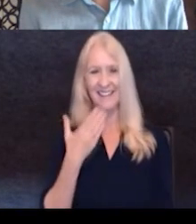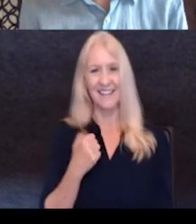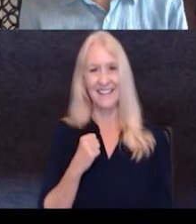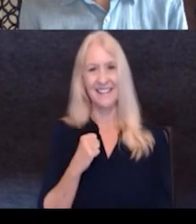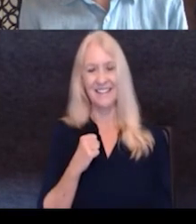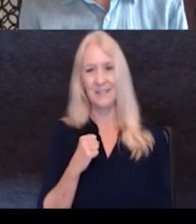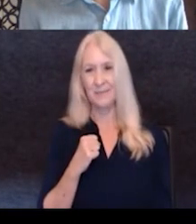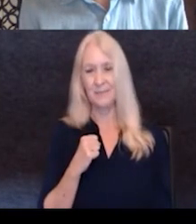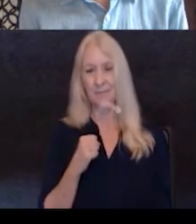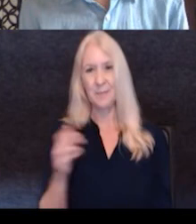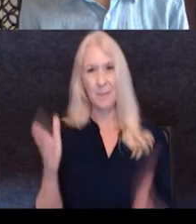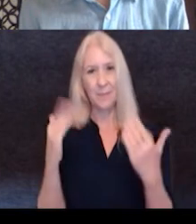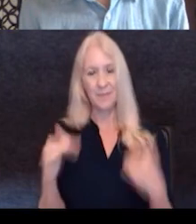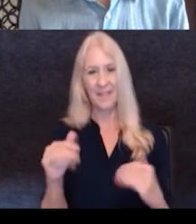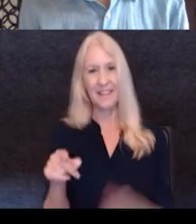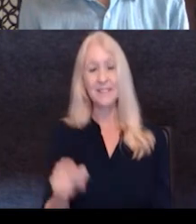go to the next one.